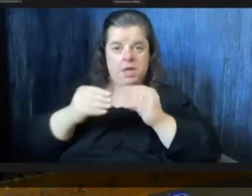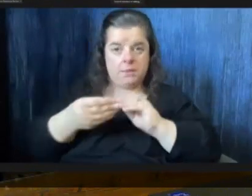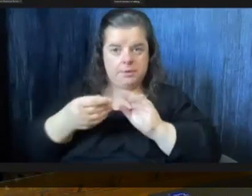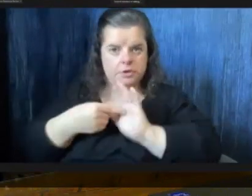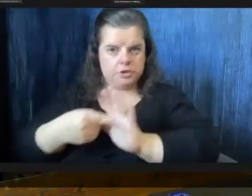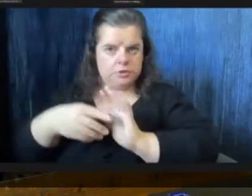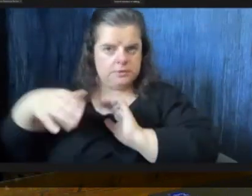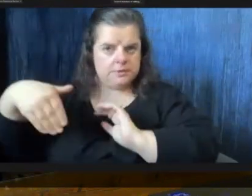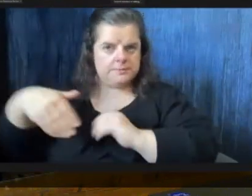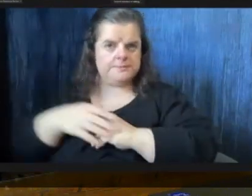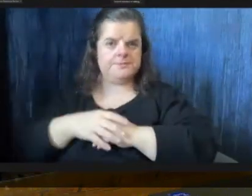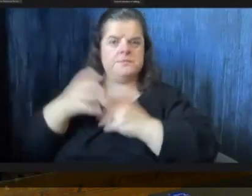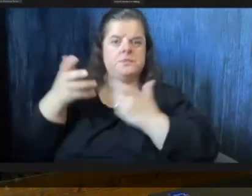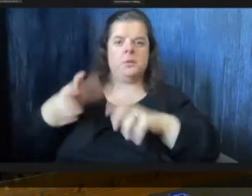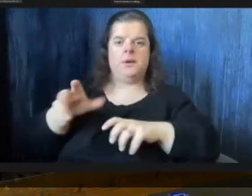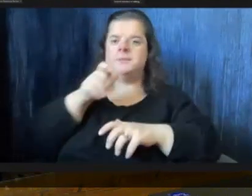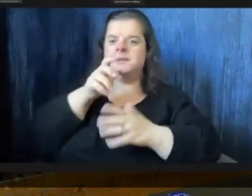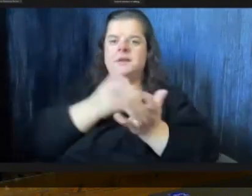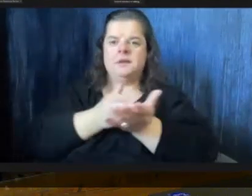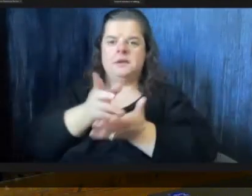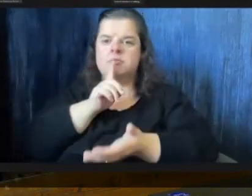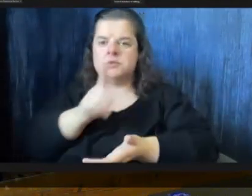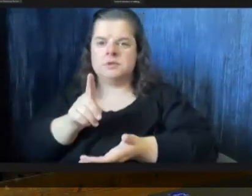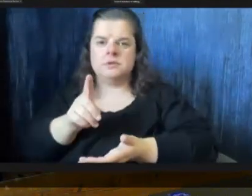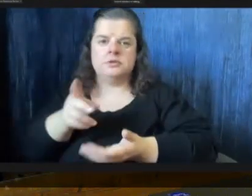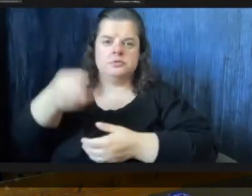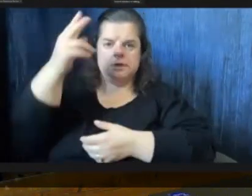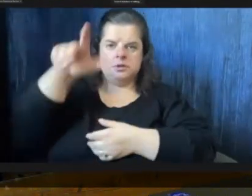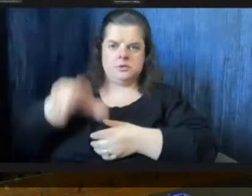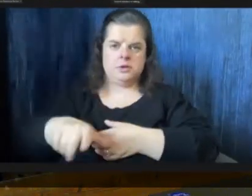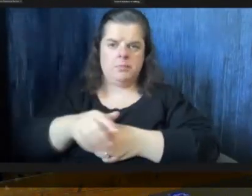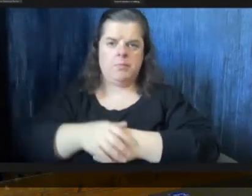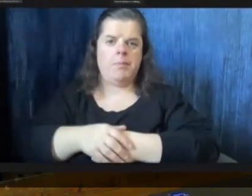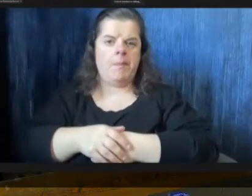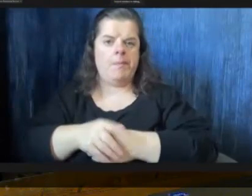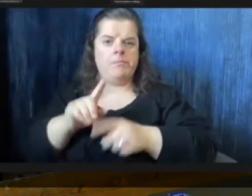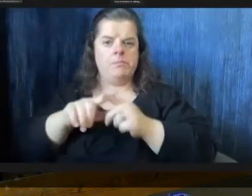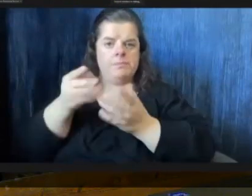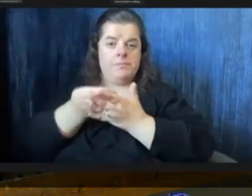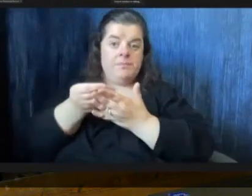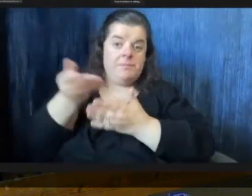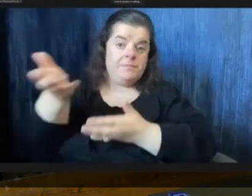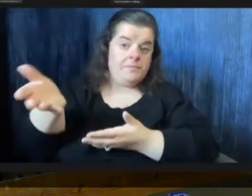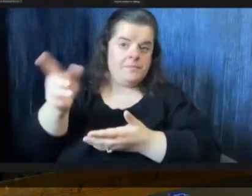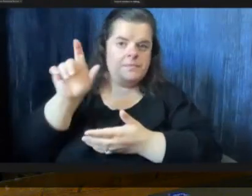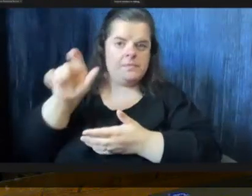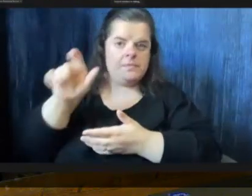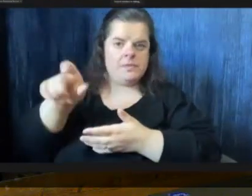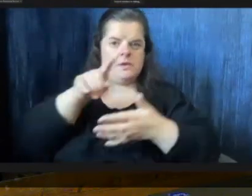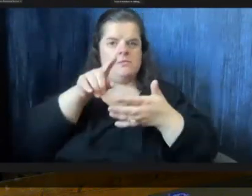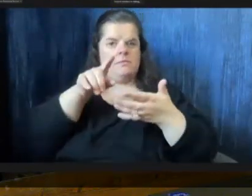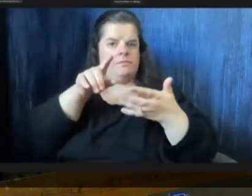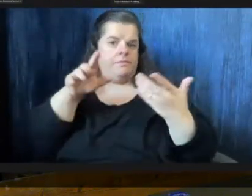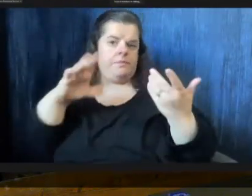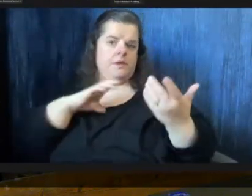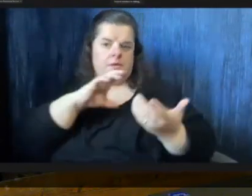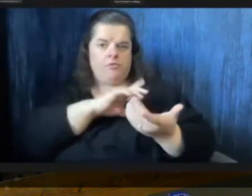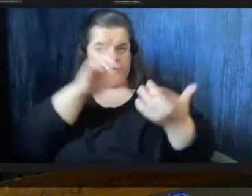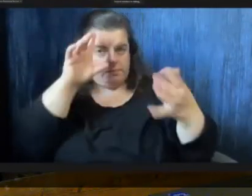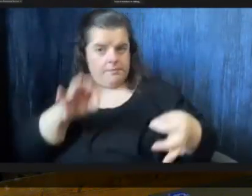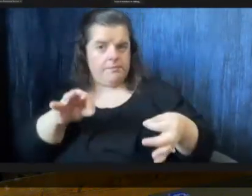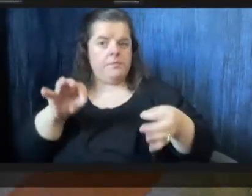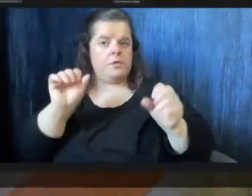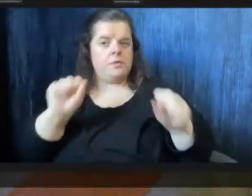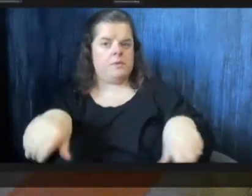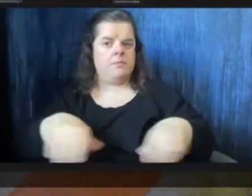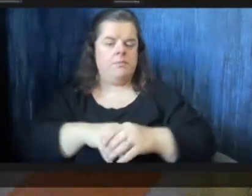they wouldn't want to be disingenuous and make it too high or too low um but the money's there and should council decide to reflect it in some way we can do that